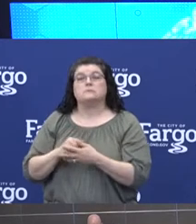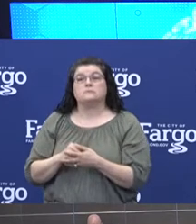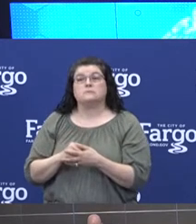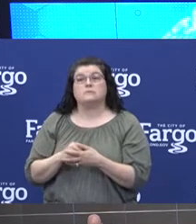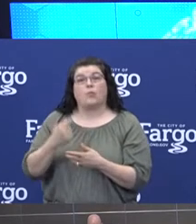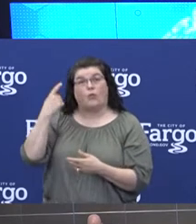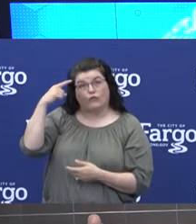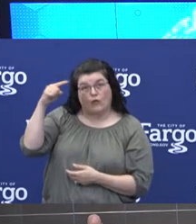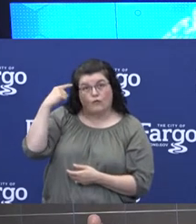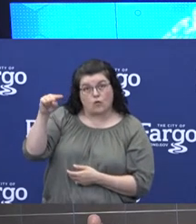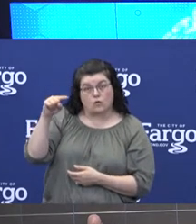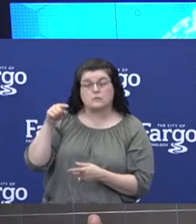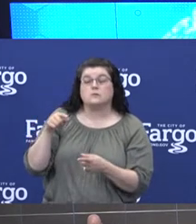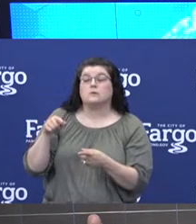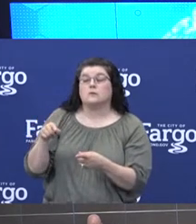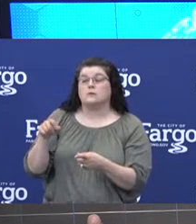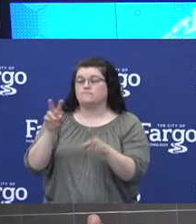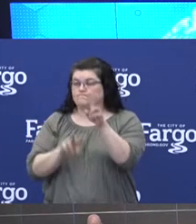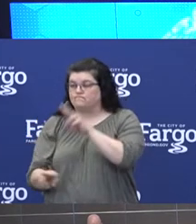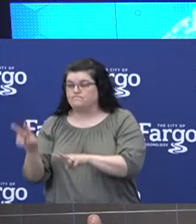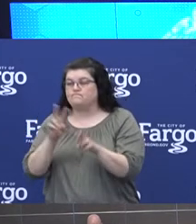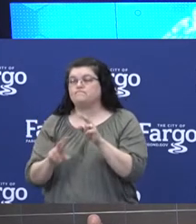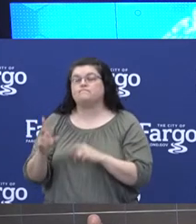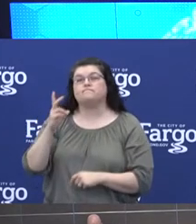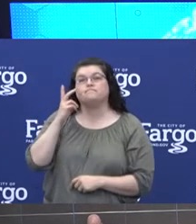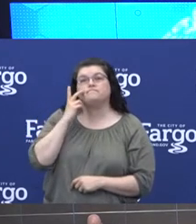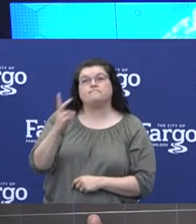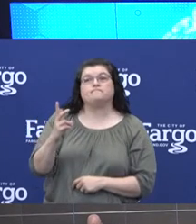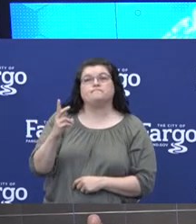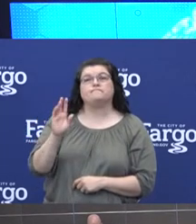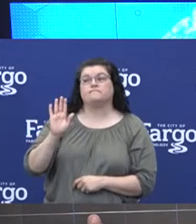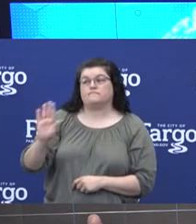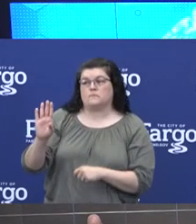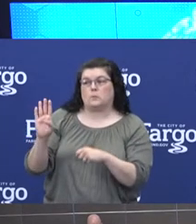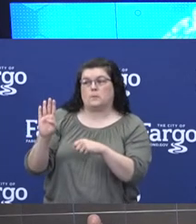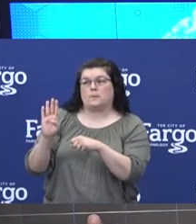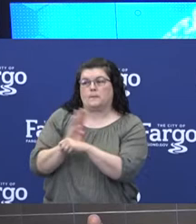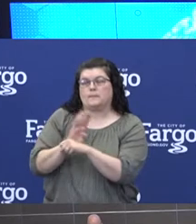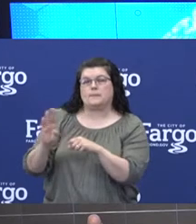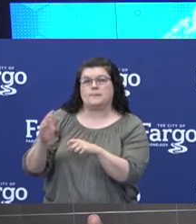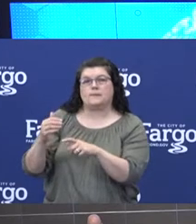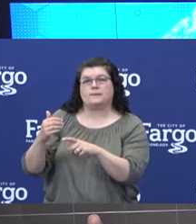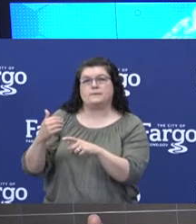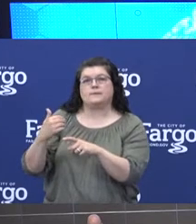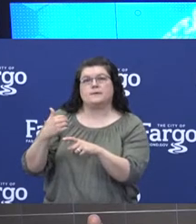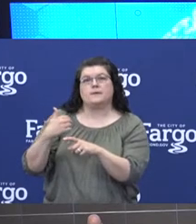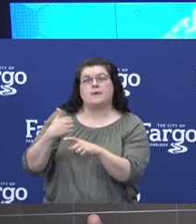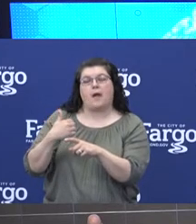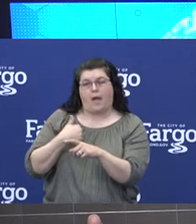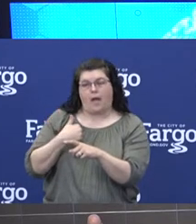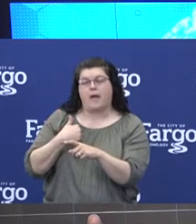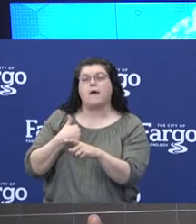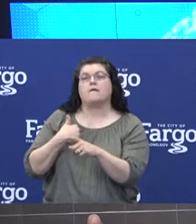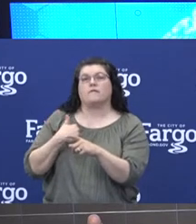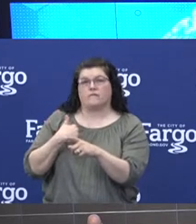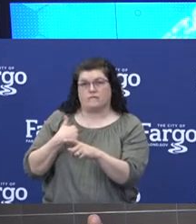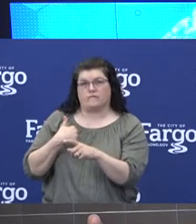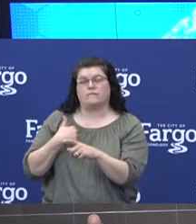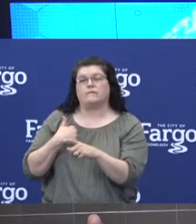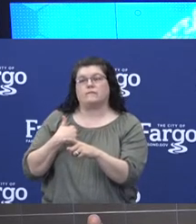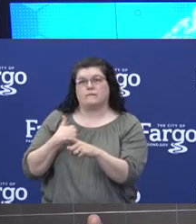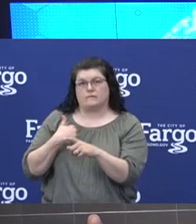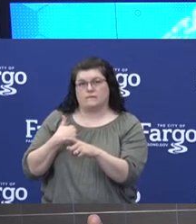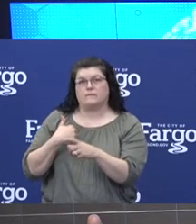to go over whether or not the facility has completed the state's